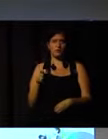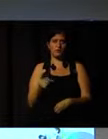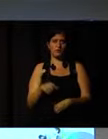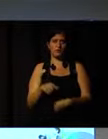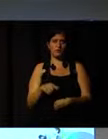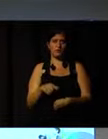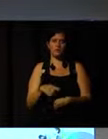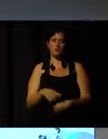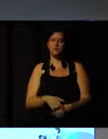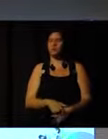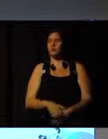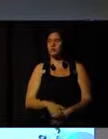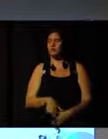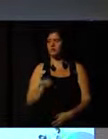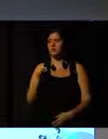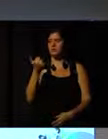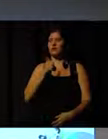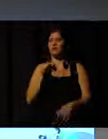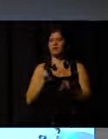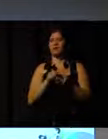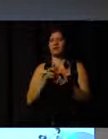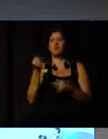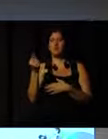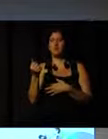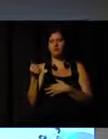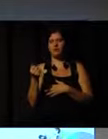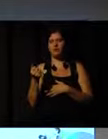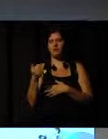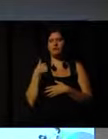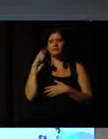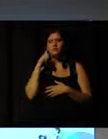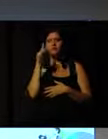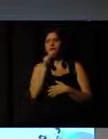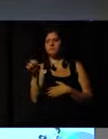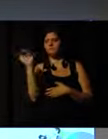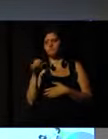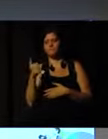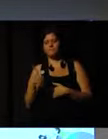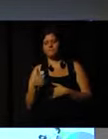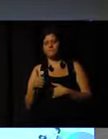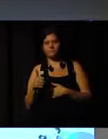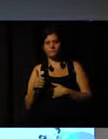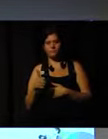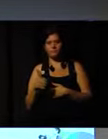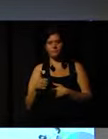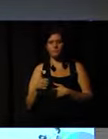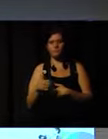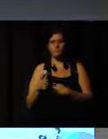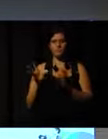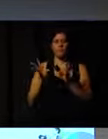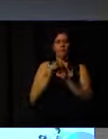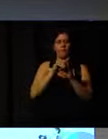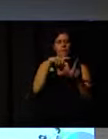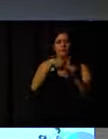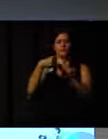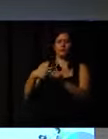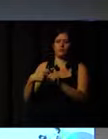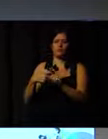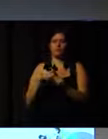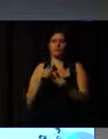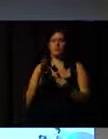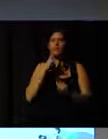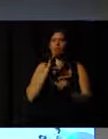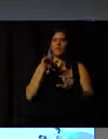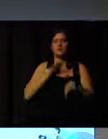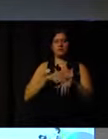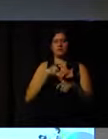This is a cultural exercise. It's an issue of values. We know that